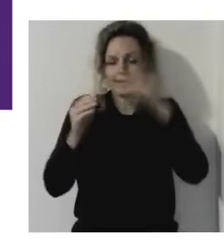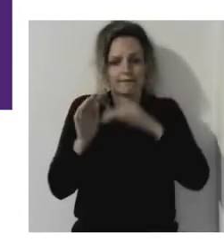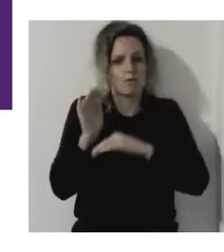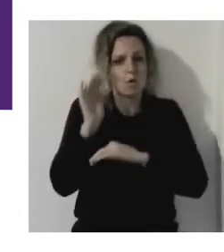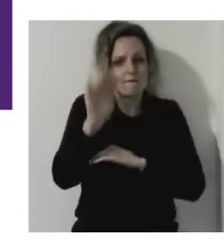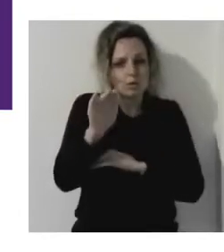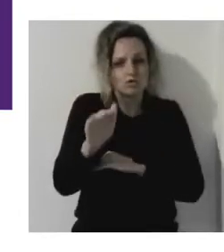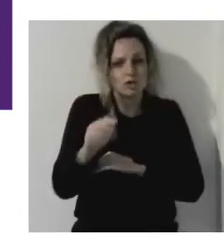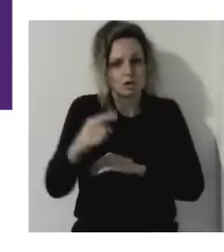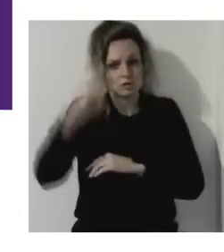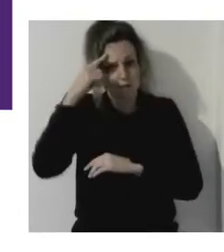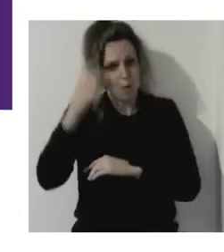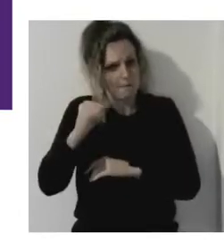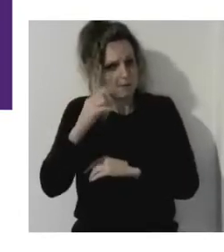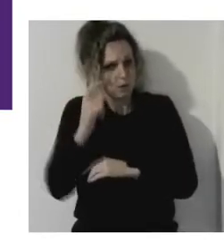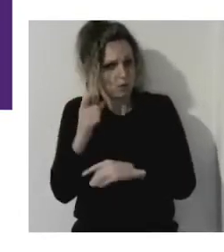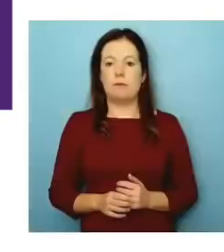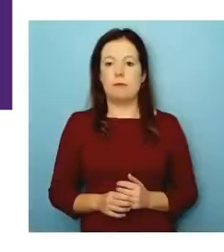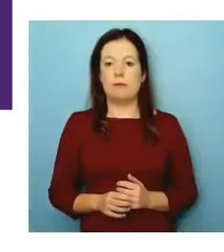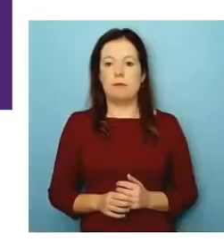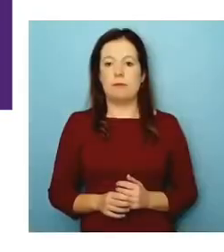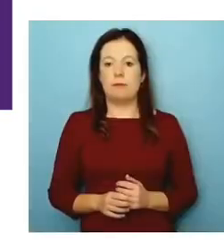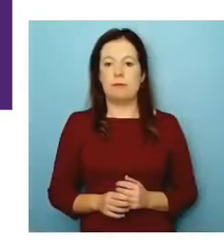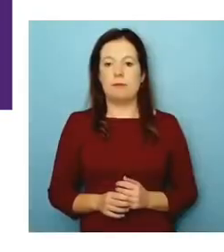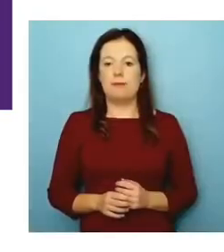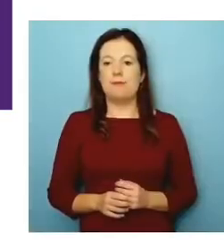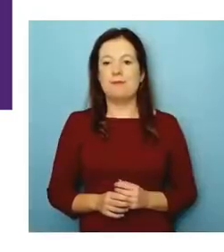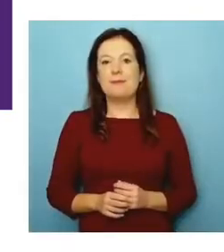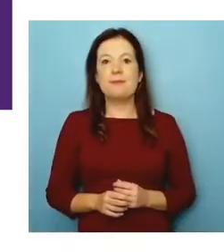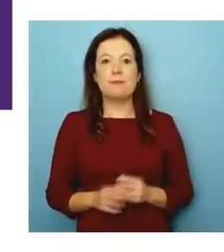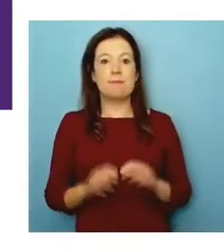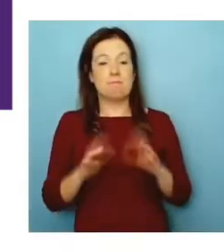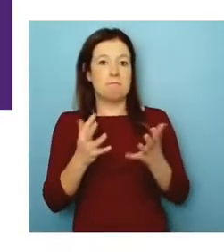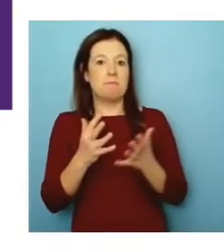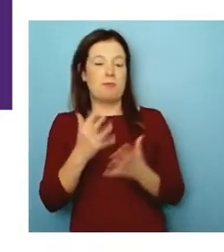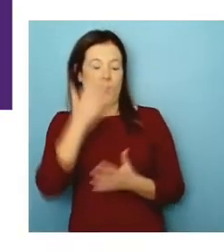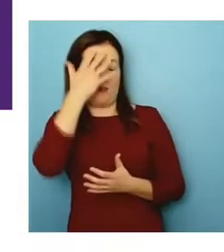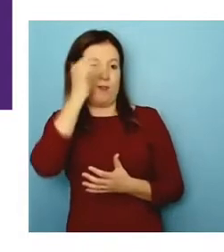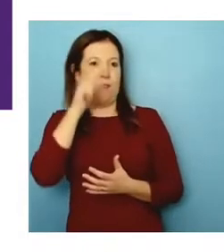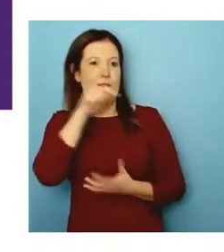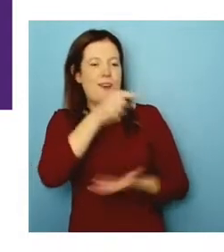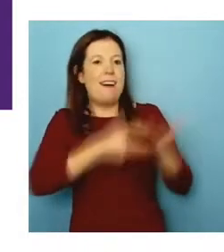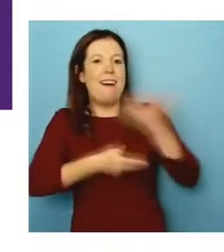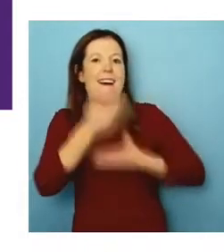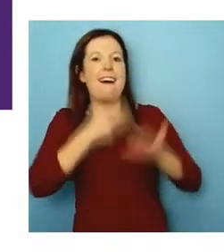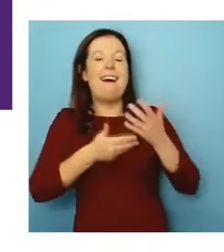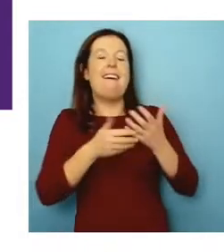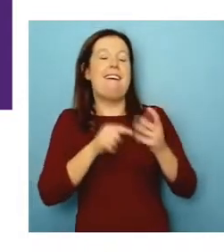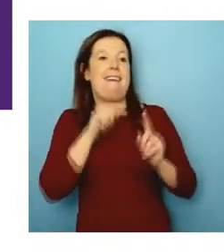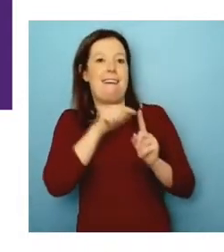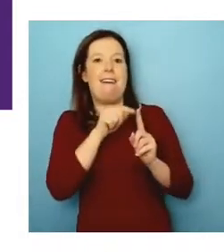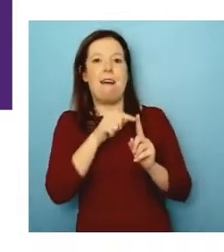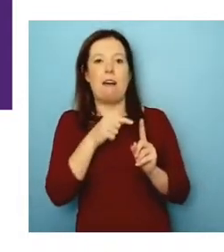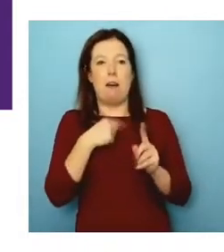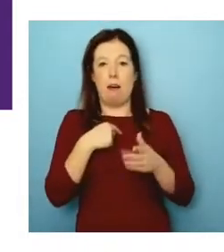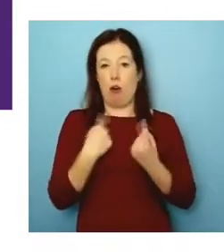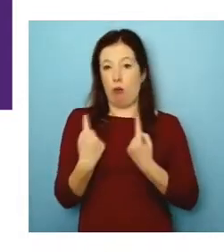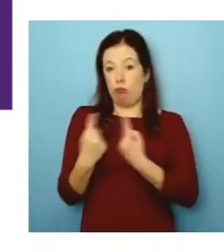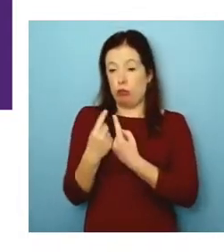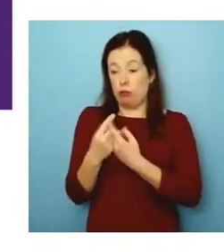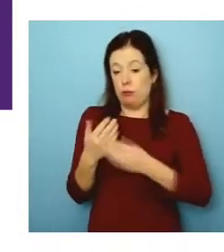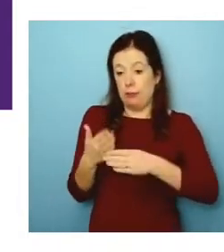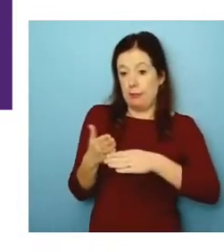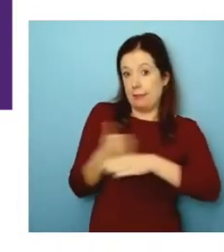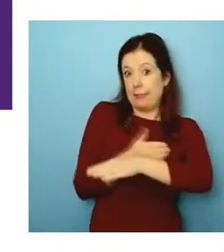talk a little bit about that moment. Yeah, I think, you know, which you're referring to, and I was actually quite early in the product, while we were still seeding it into classrooms